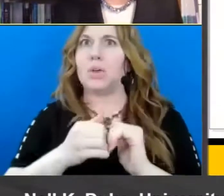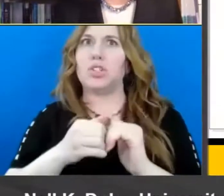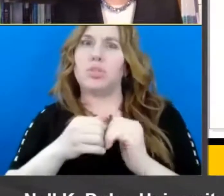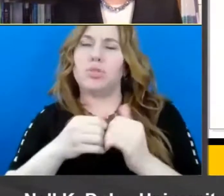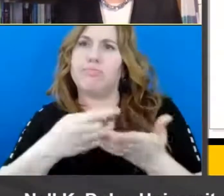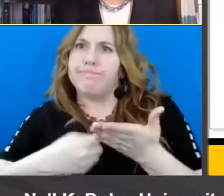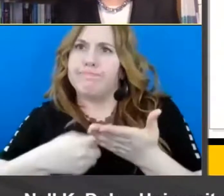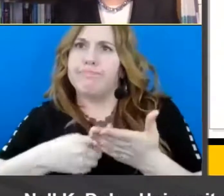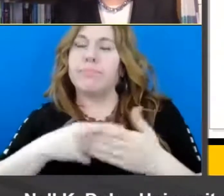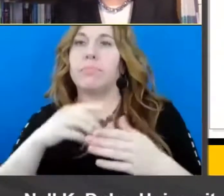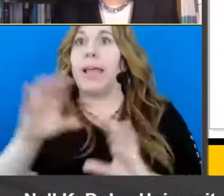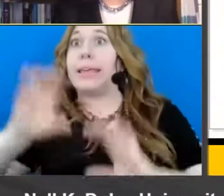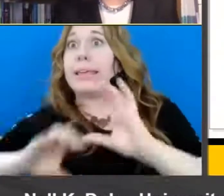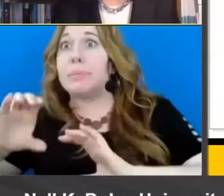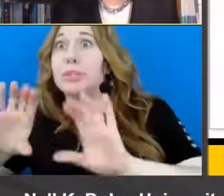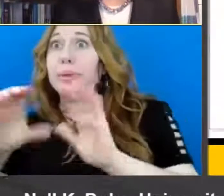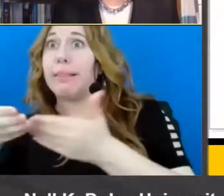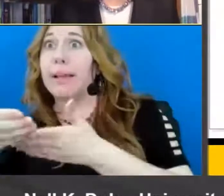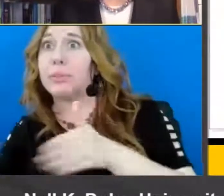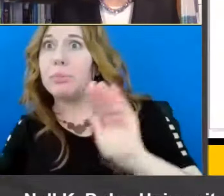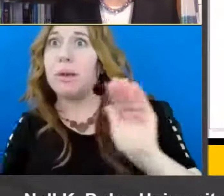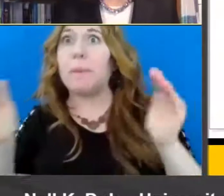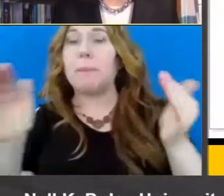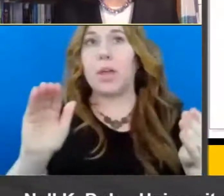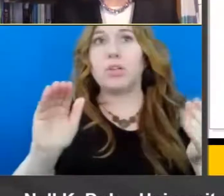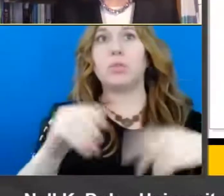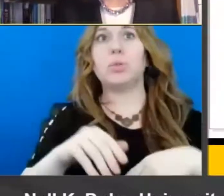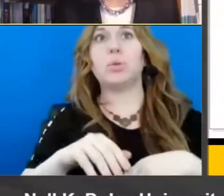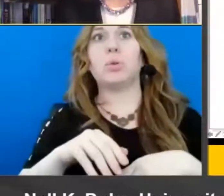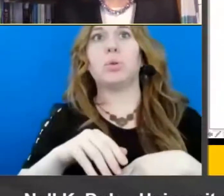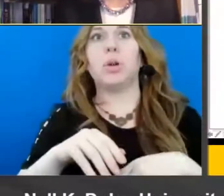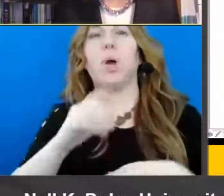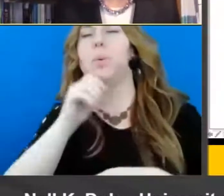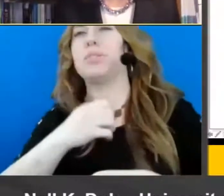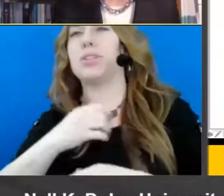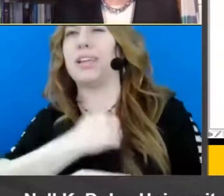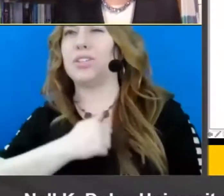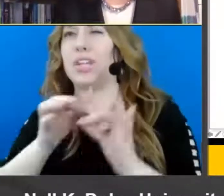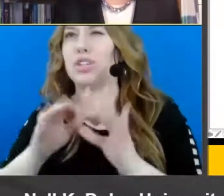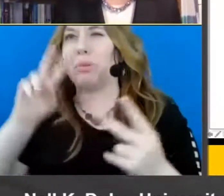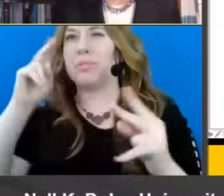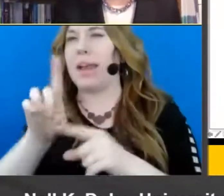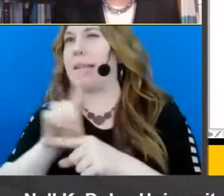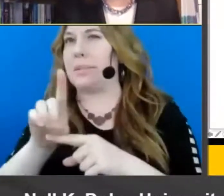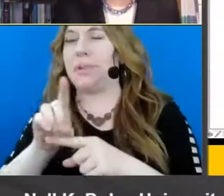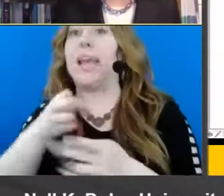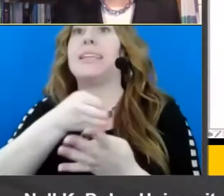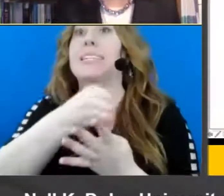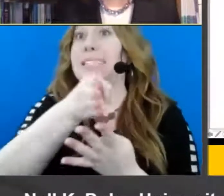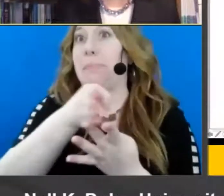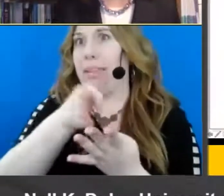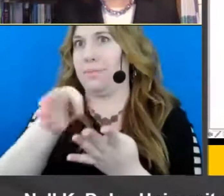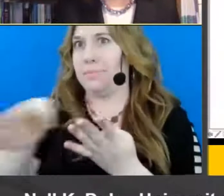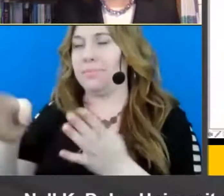you might expect in a chemistry classroom for example compared to the discourse that we might use in historical analysis and then within that language development